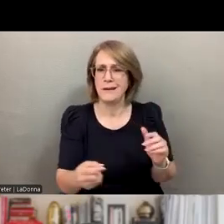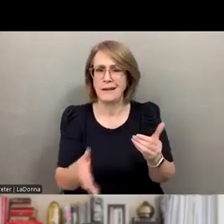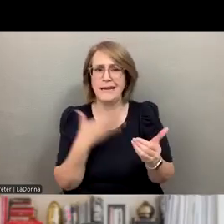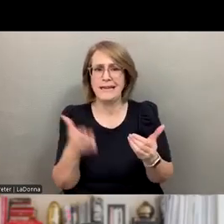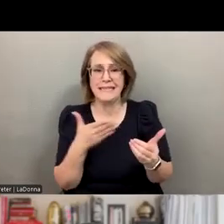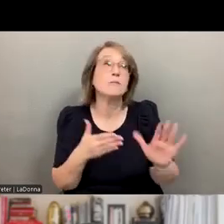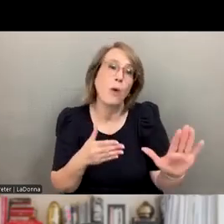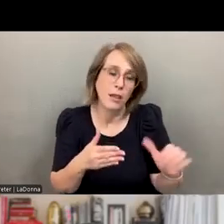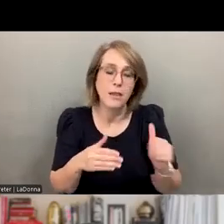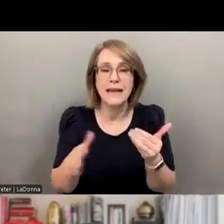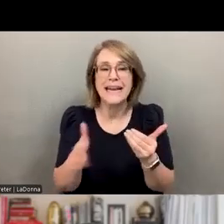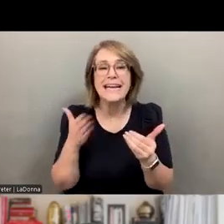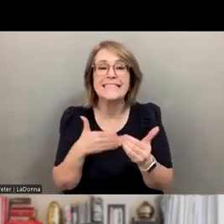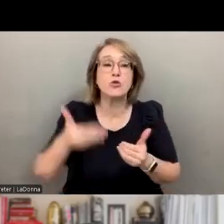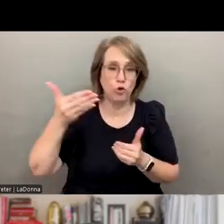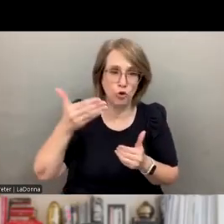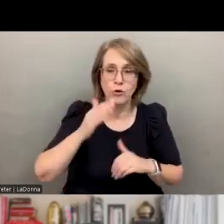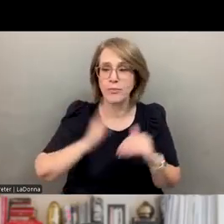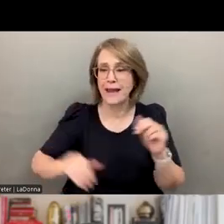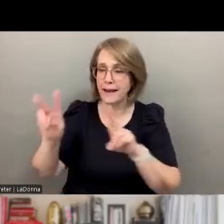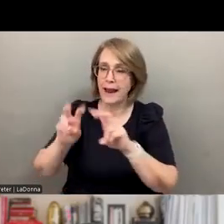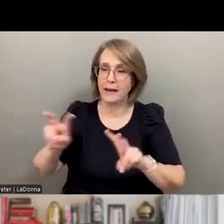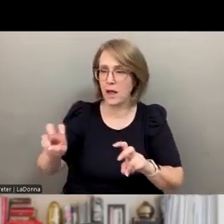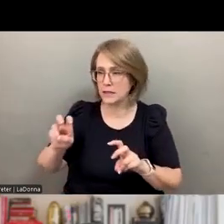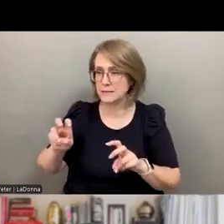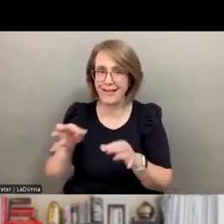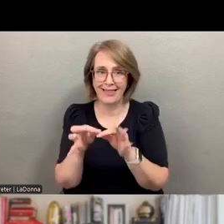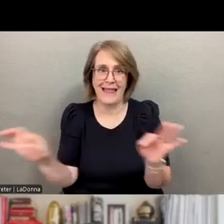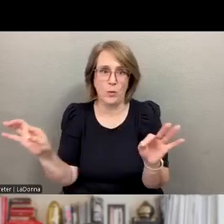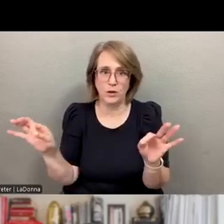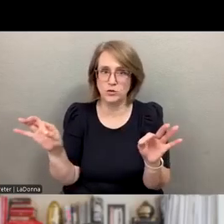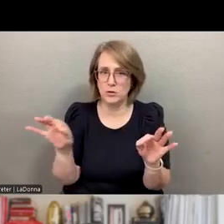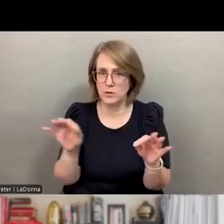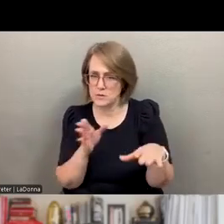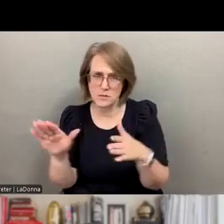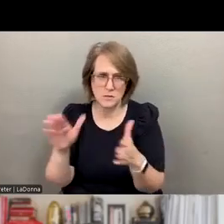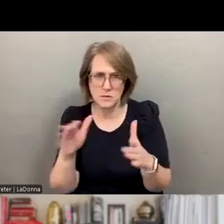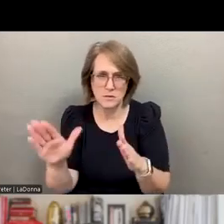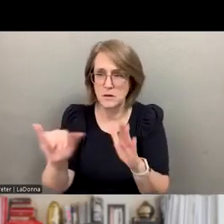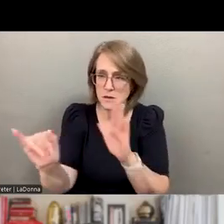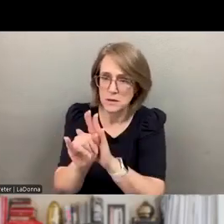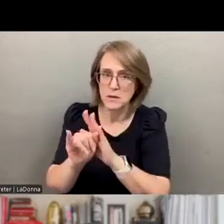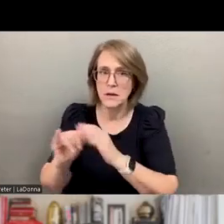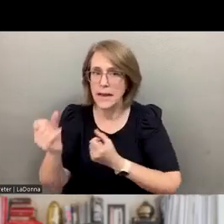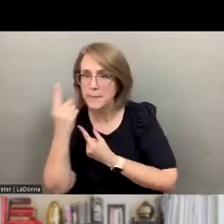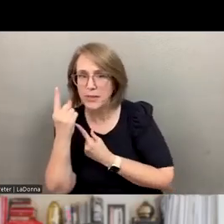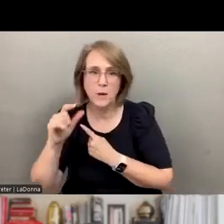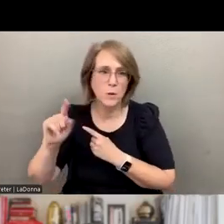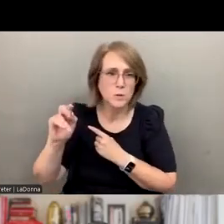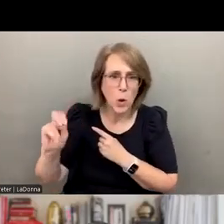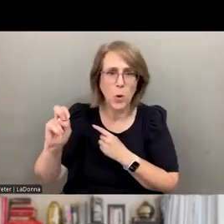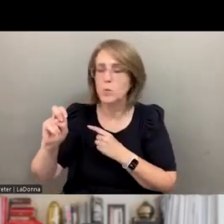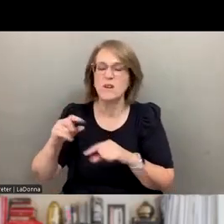not easy, but it's easier than analyzing the nuances of language like Zach would just show in terms of identifying empathy and stuff. We